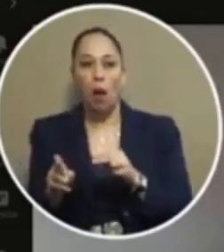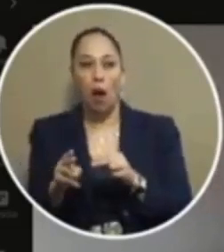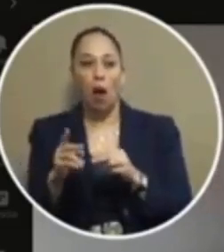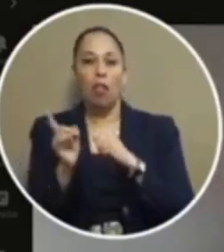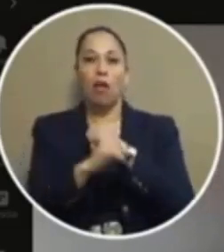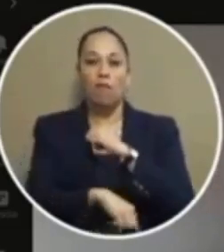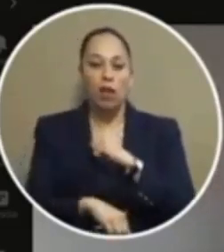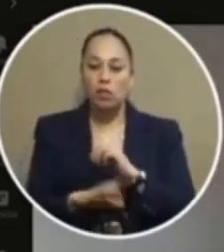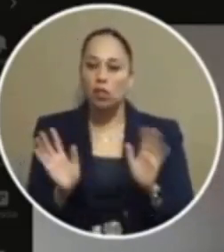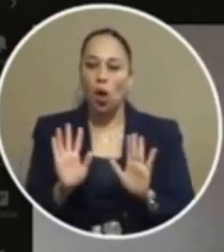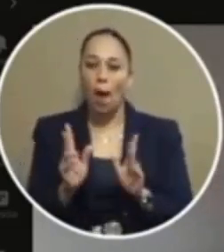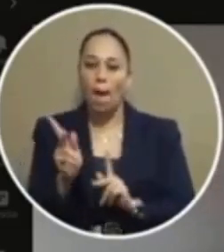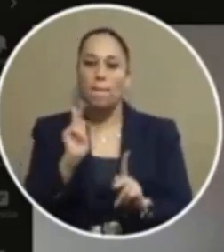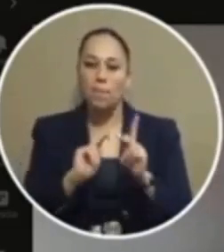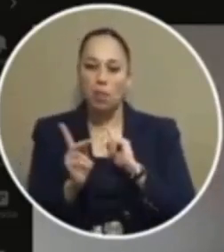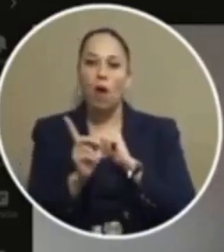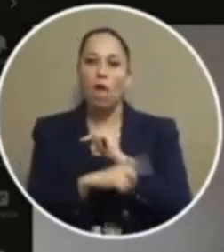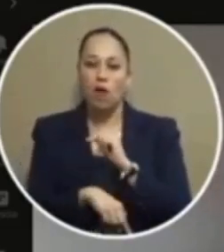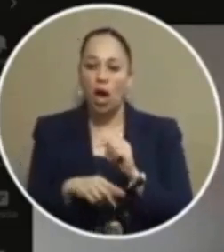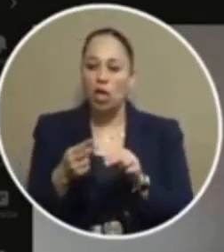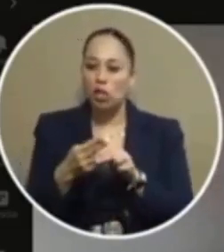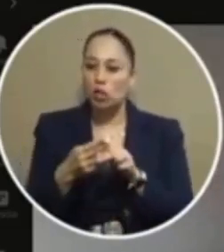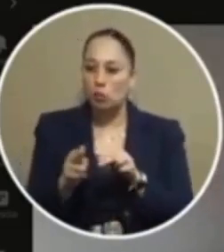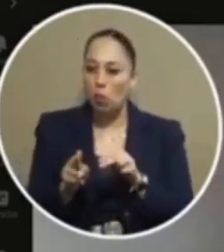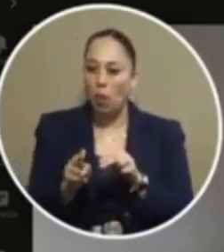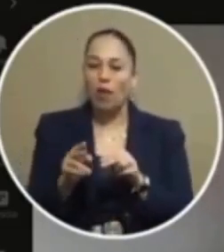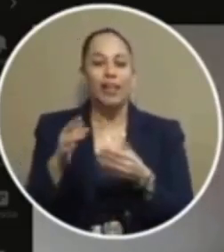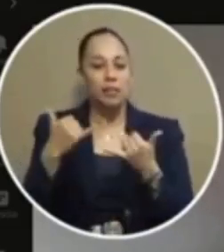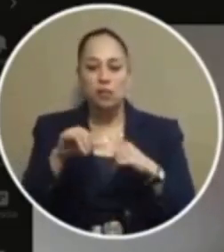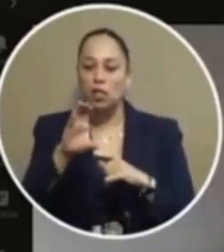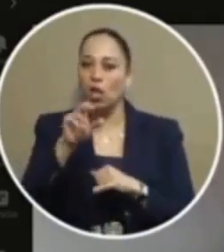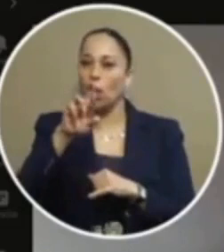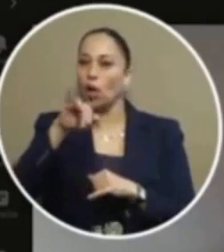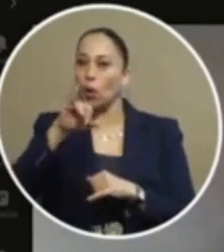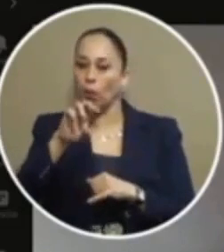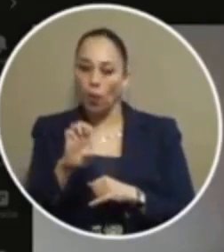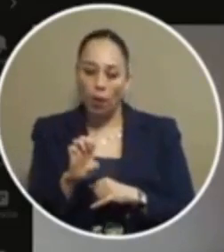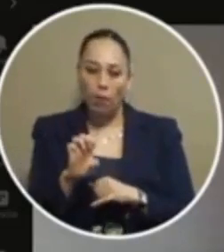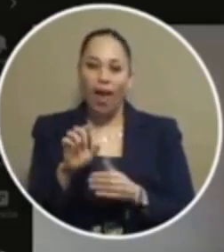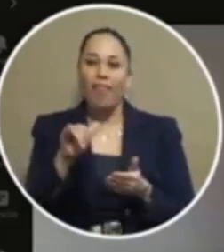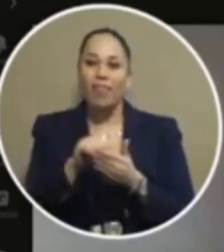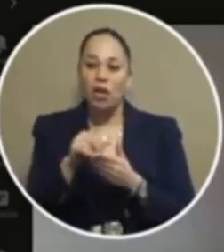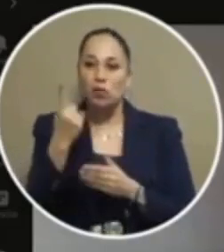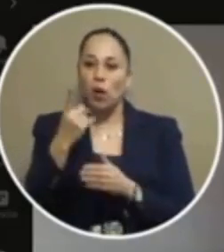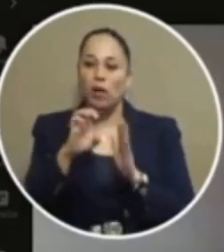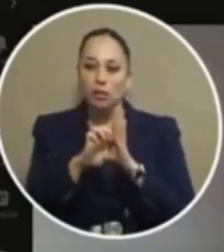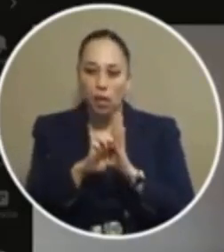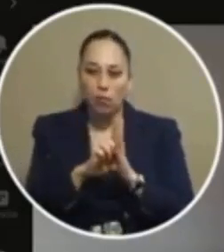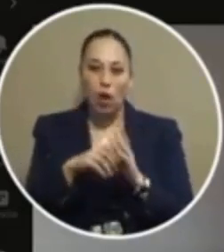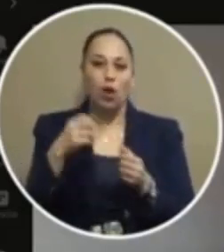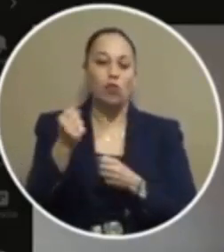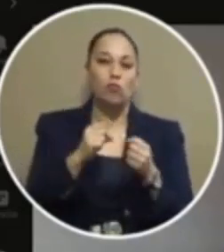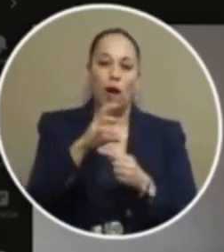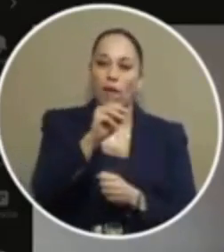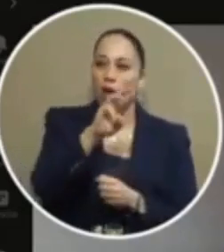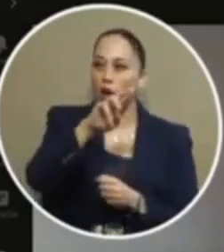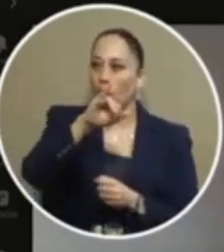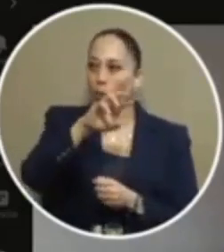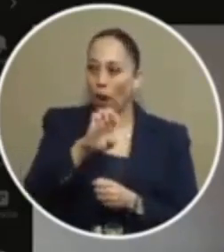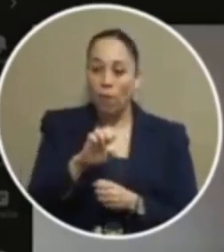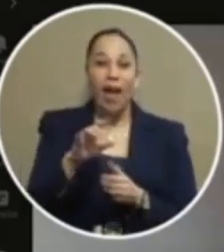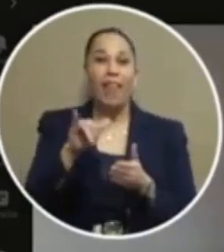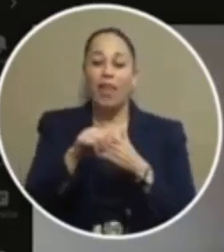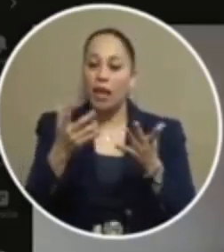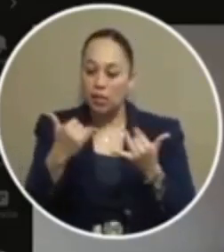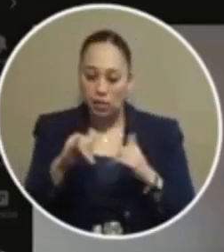people who offend in small ways drive crime a beer run as an example drives our crime even though